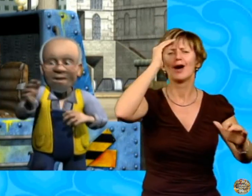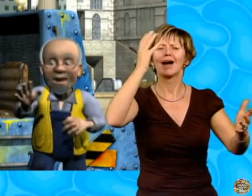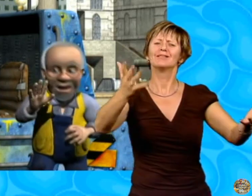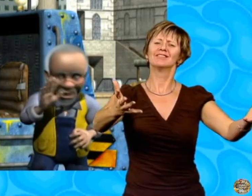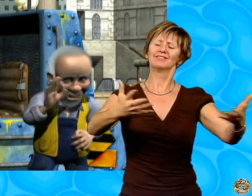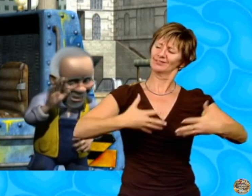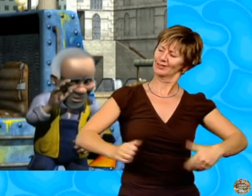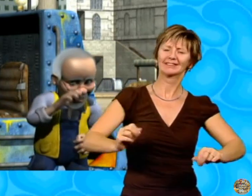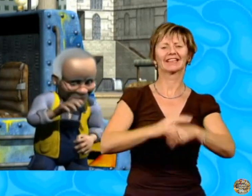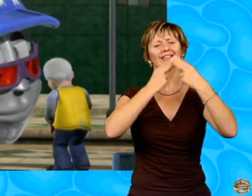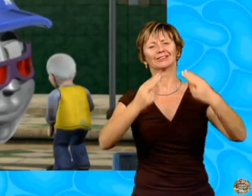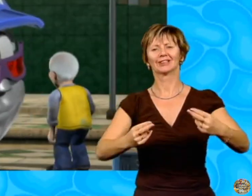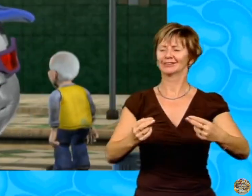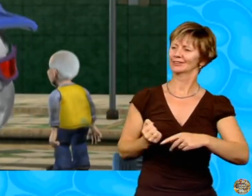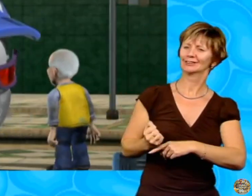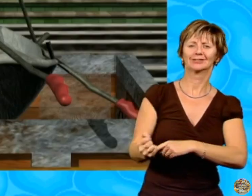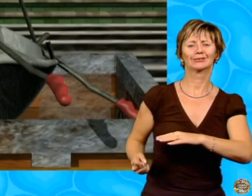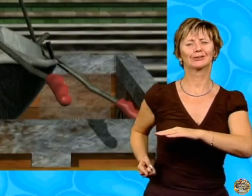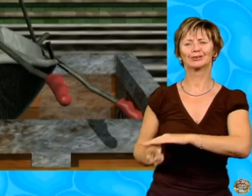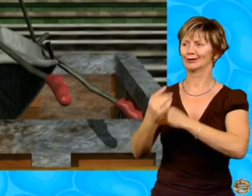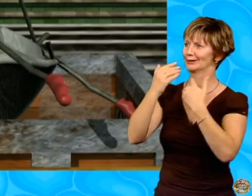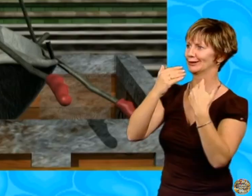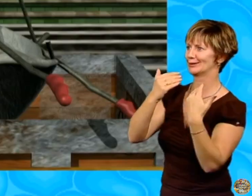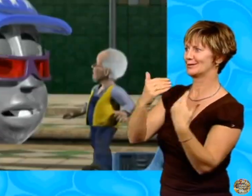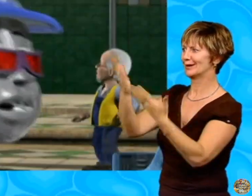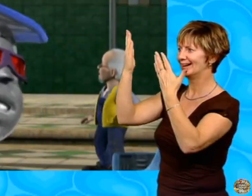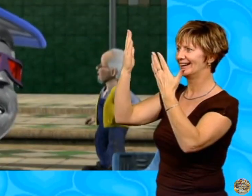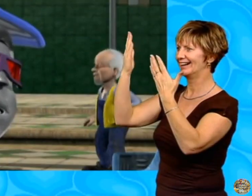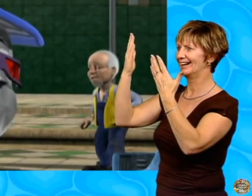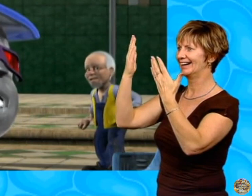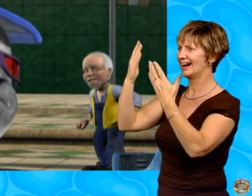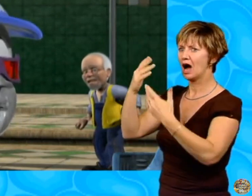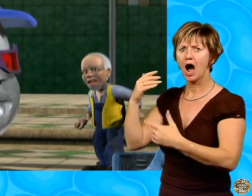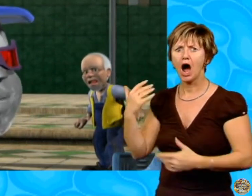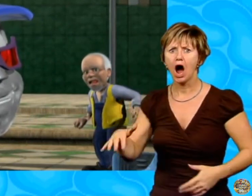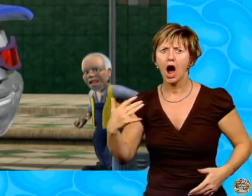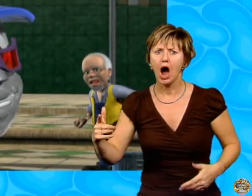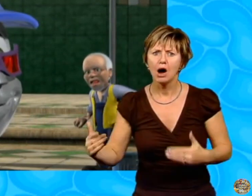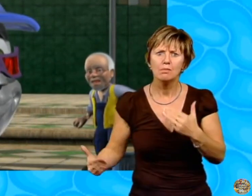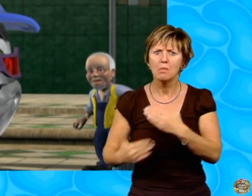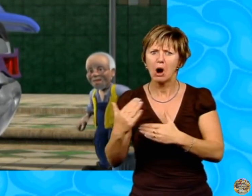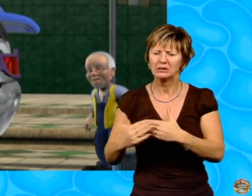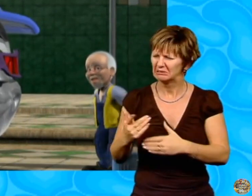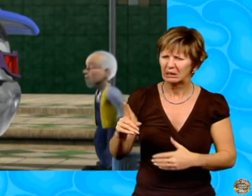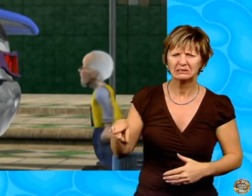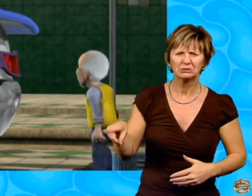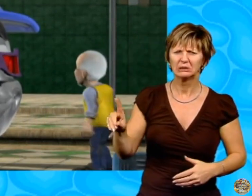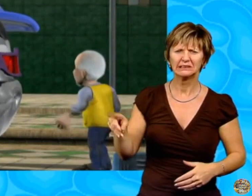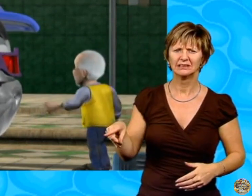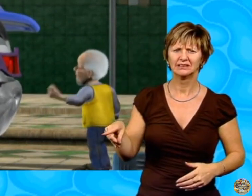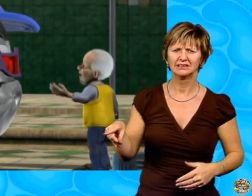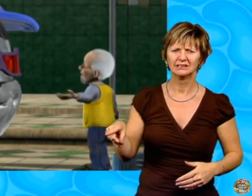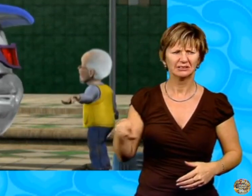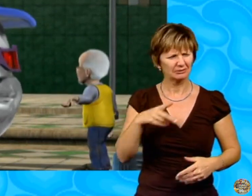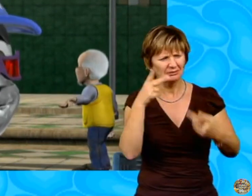of the International Underground... I didn't get around to... Wow, look at that modern art. What?